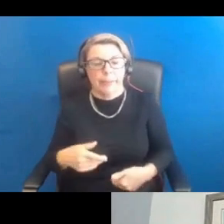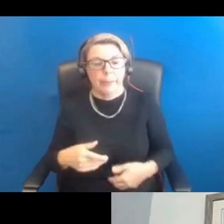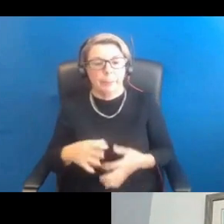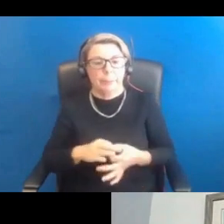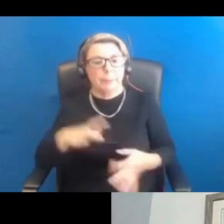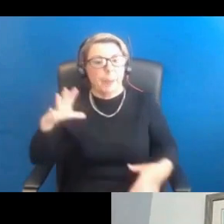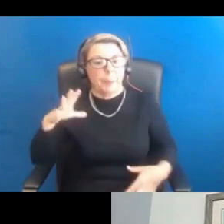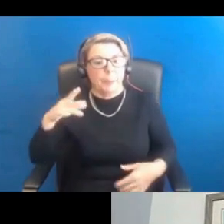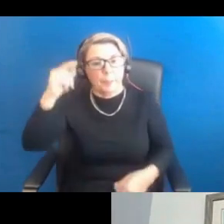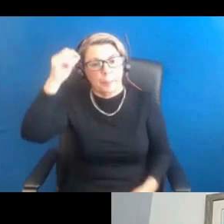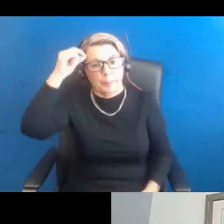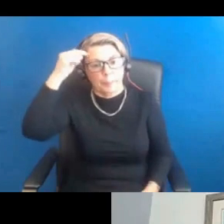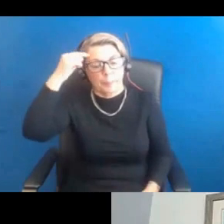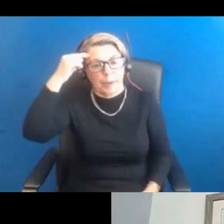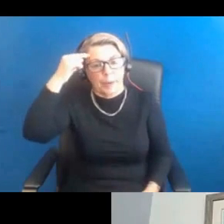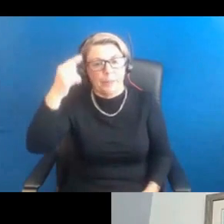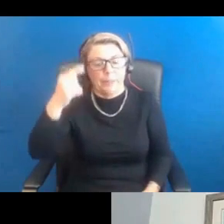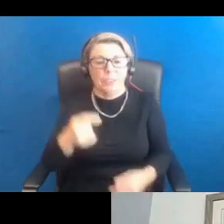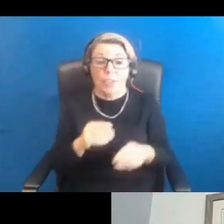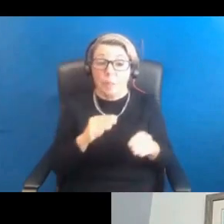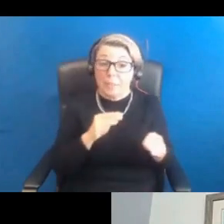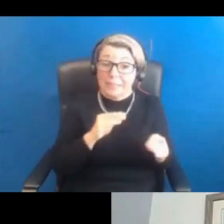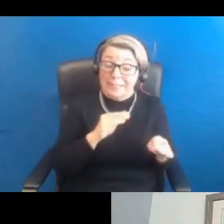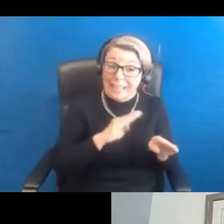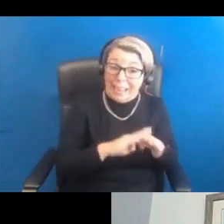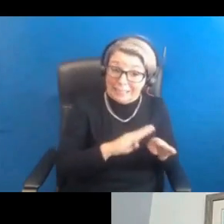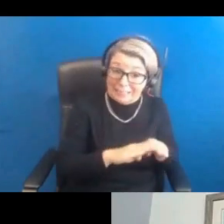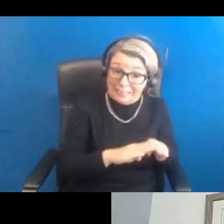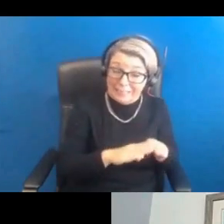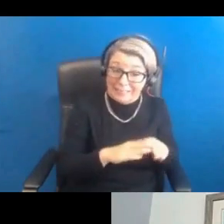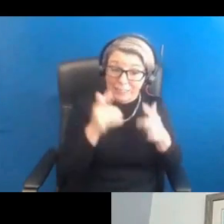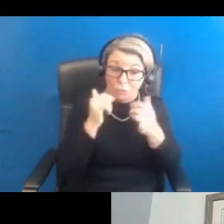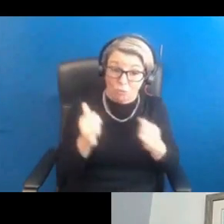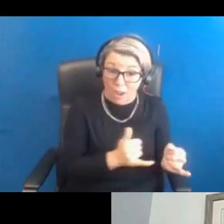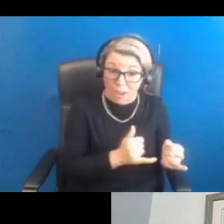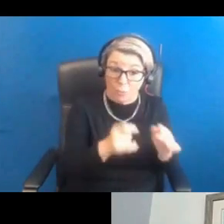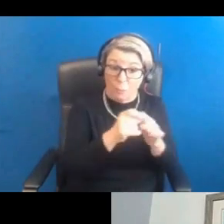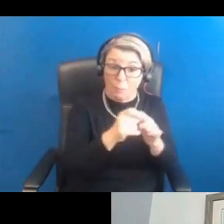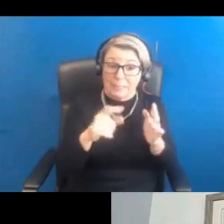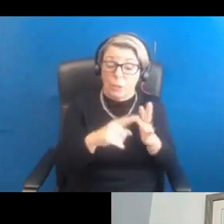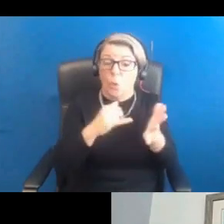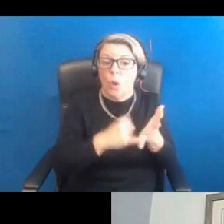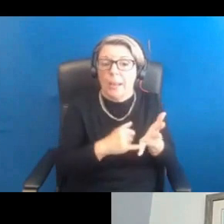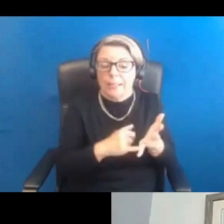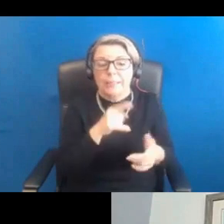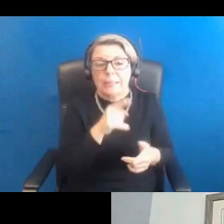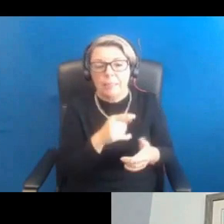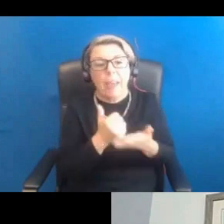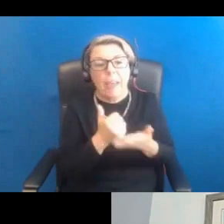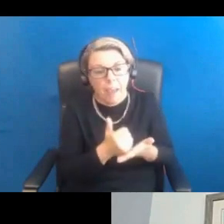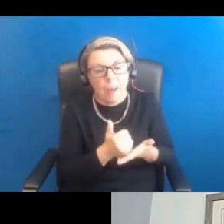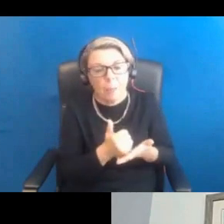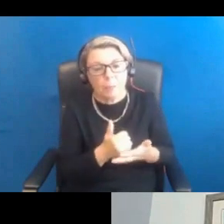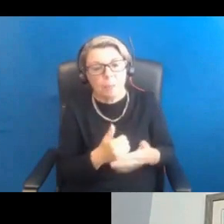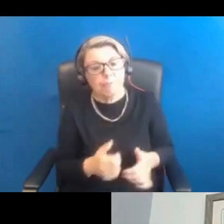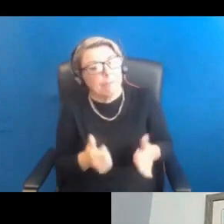weight loss drugs have been tested in PCOS, and they do seem to cause some weight loss. Now, whether or not that weight loss is quite as good